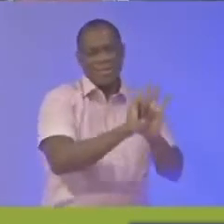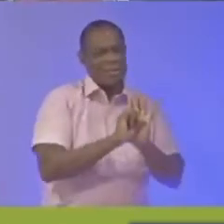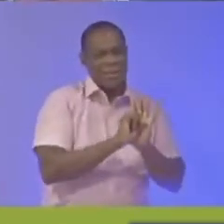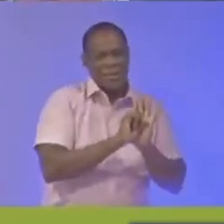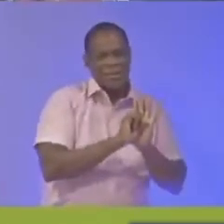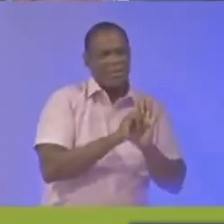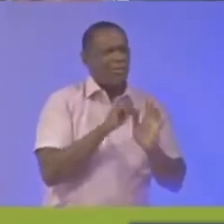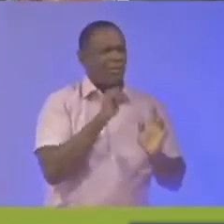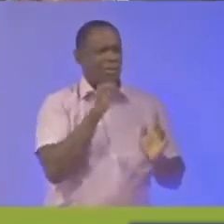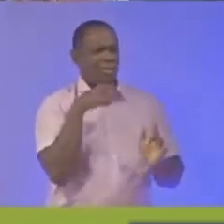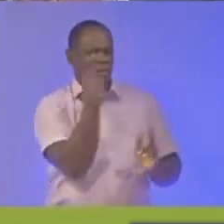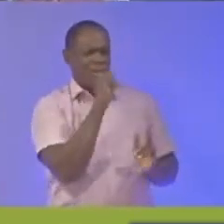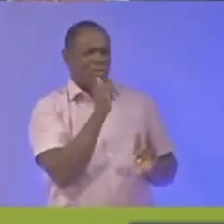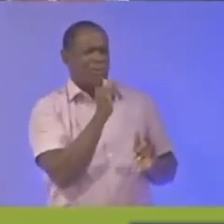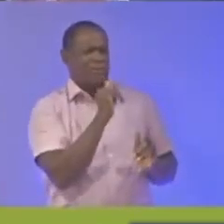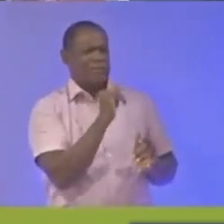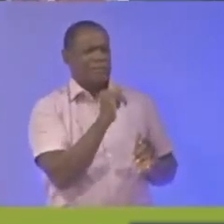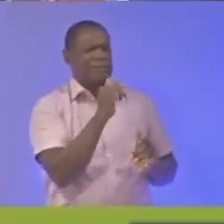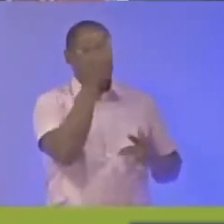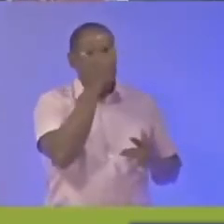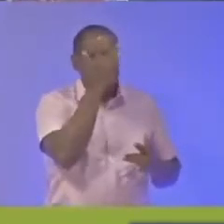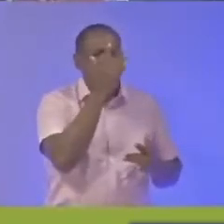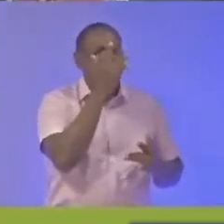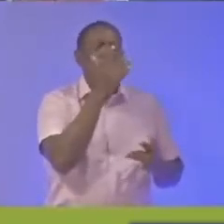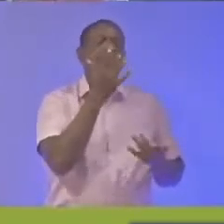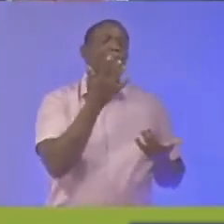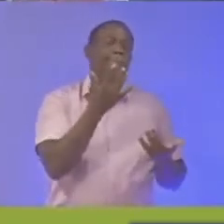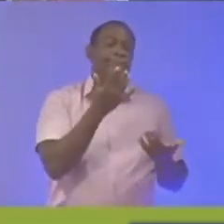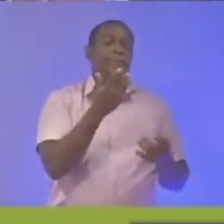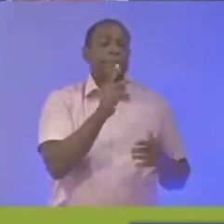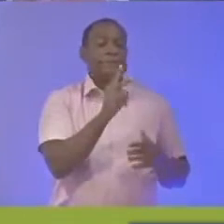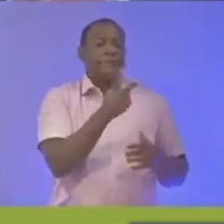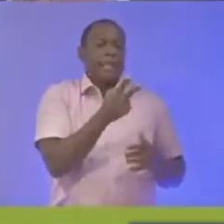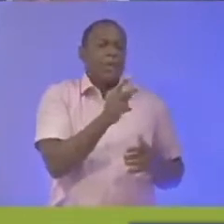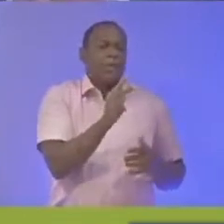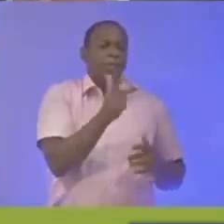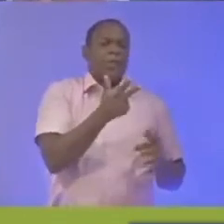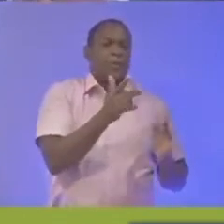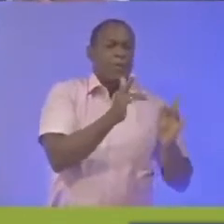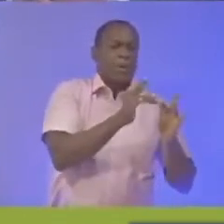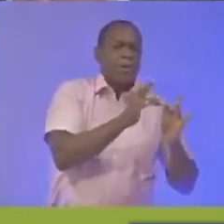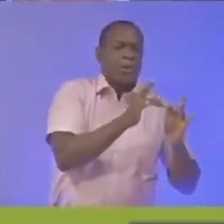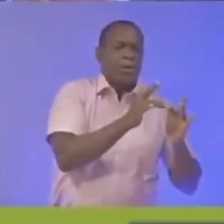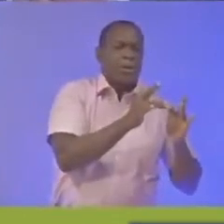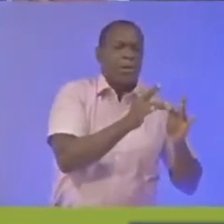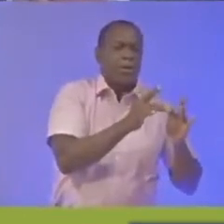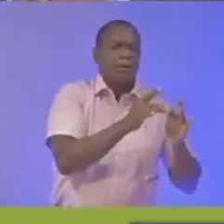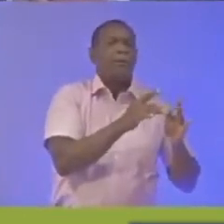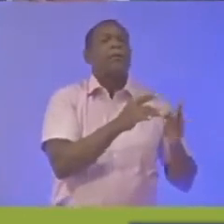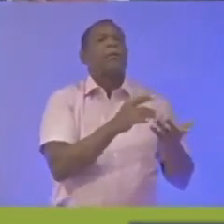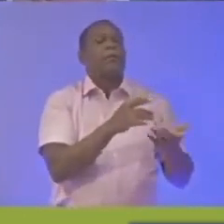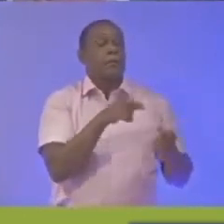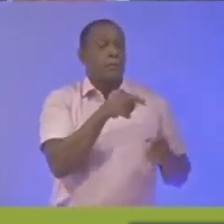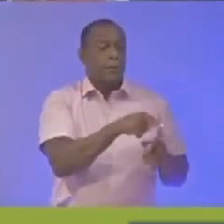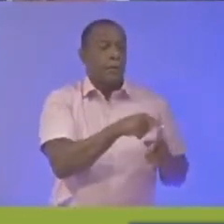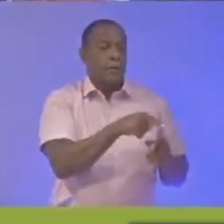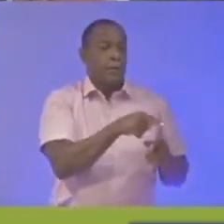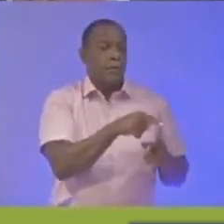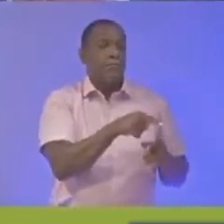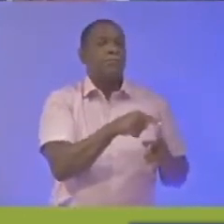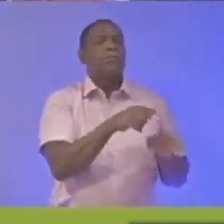contacts secondary contacts and the like persons in self-quarantine at home will continue to be officially discharged 14 days